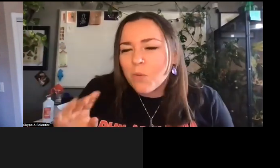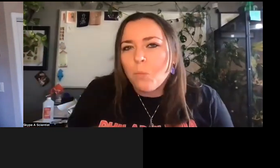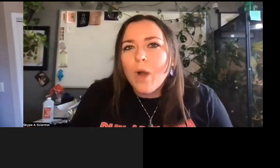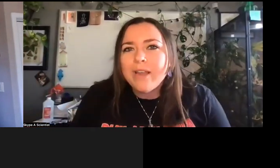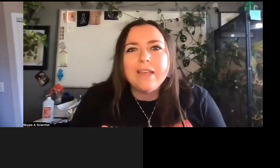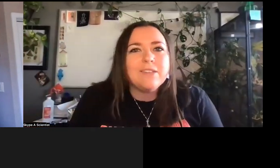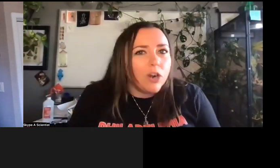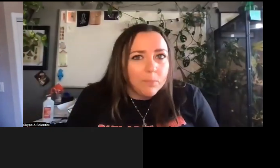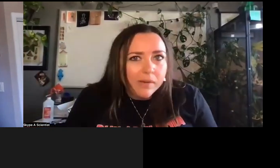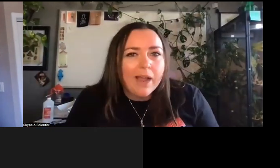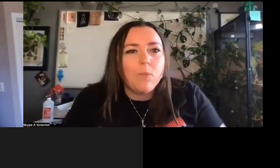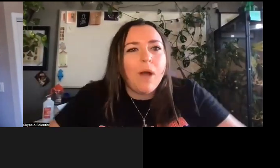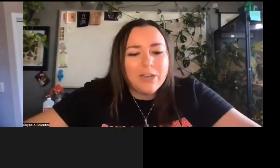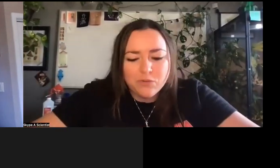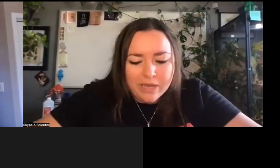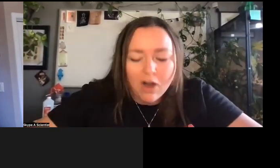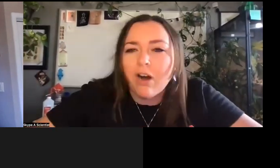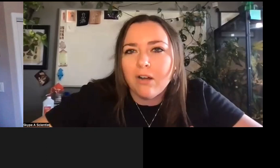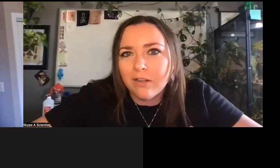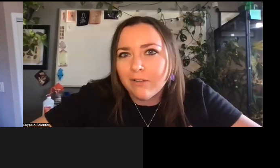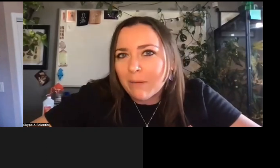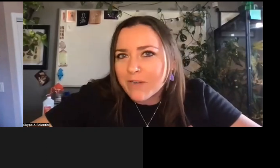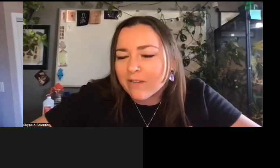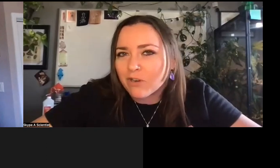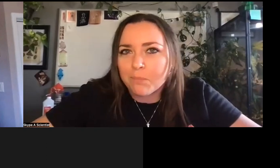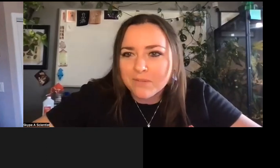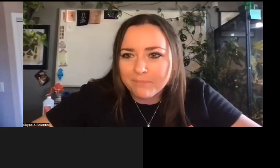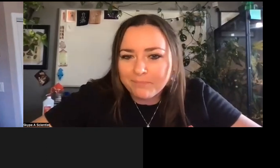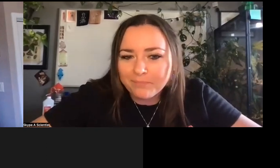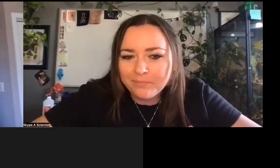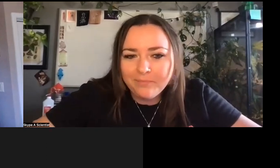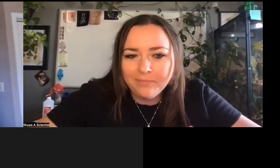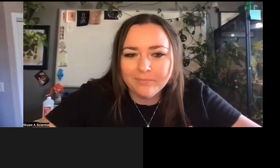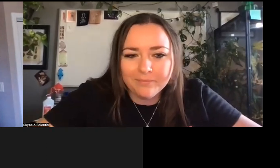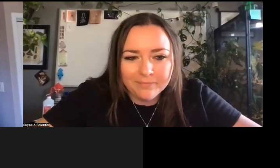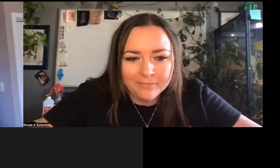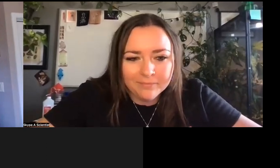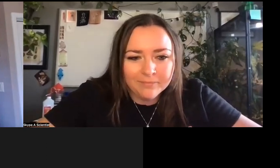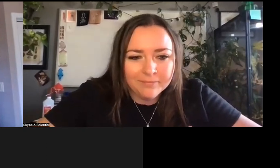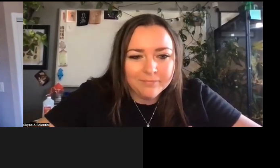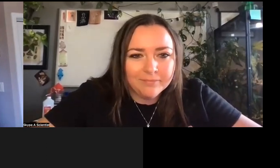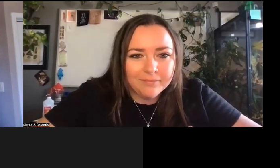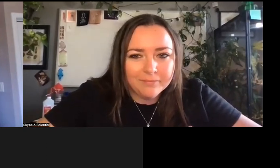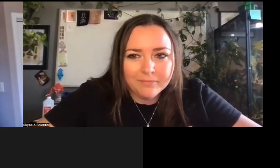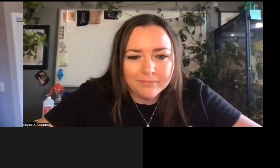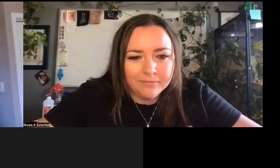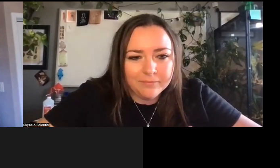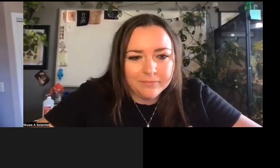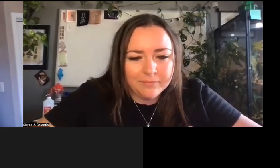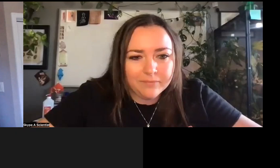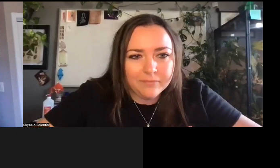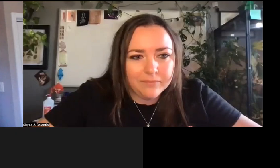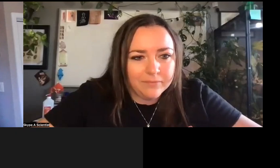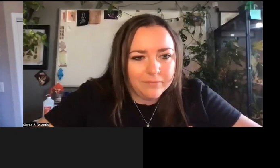reptiles. What is a herp and why do we call reptiles herps? So herps would be reptiles and